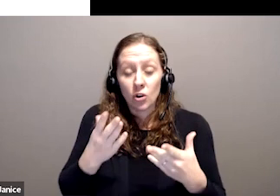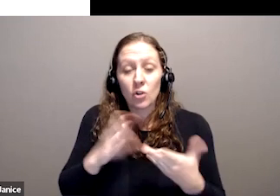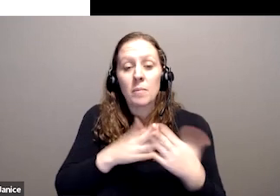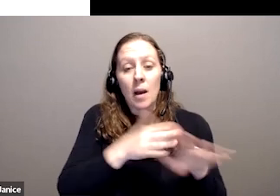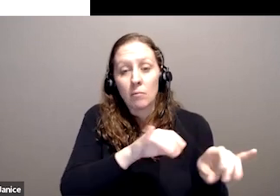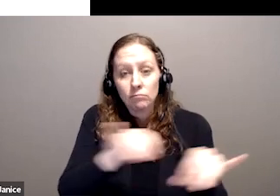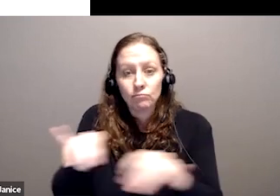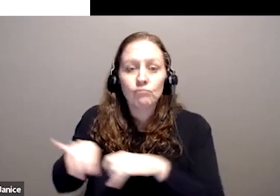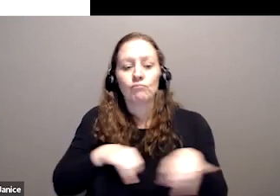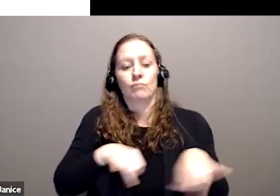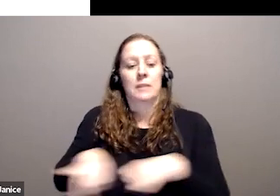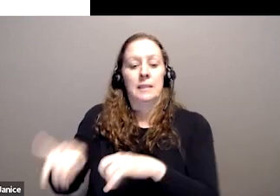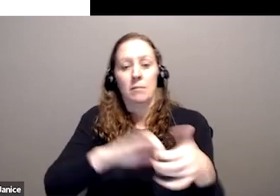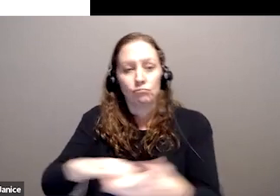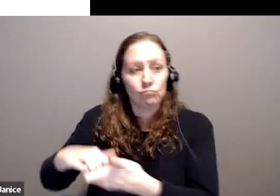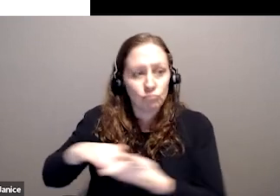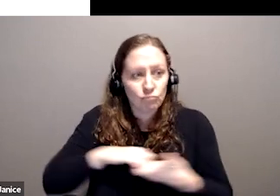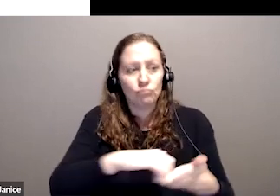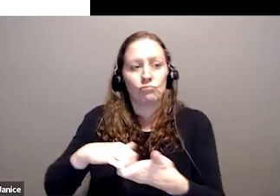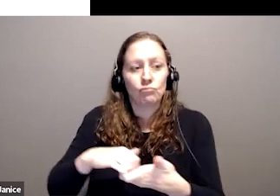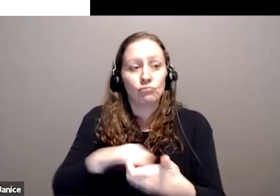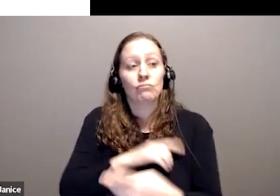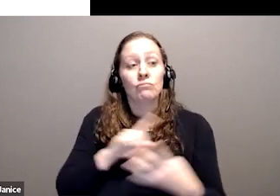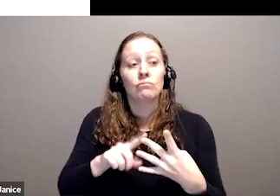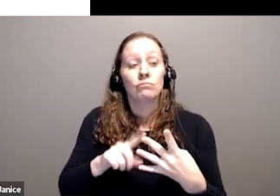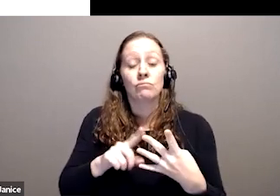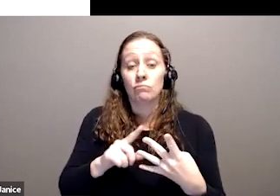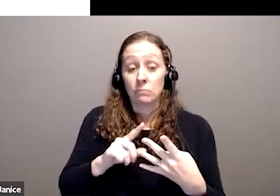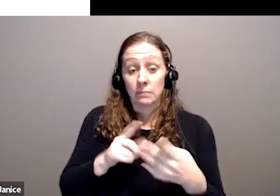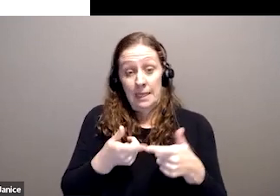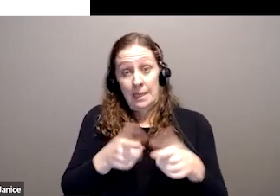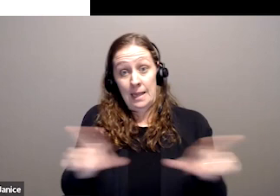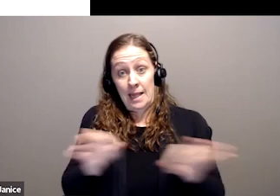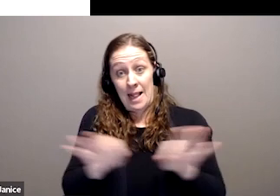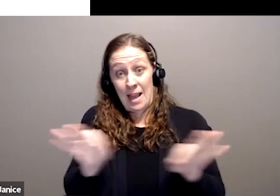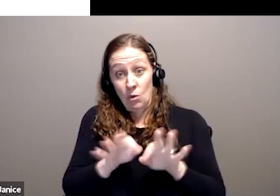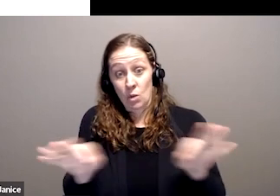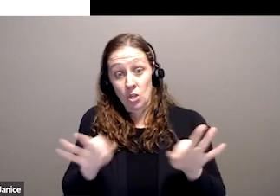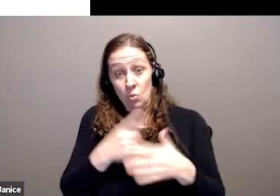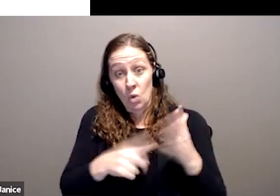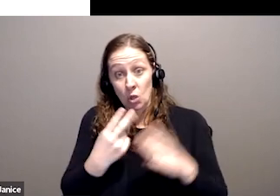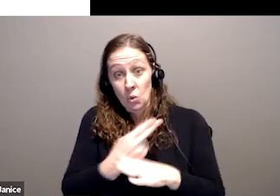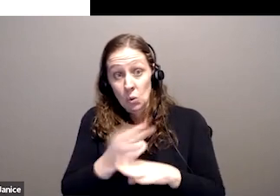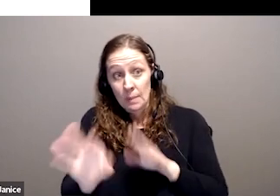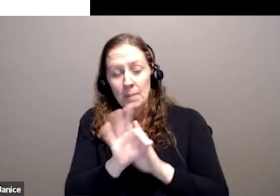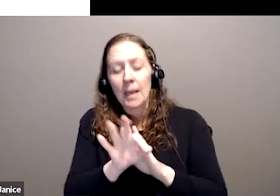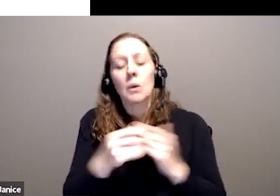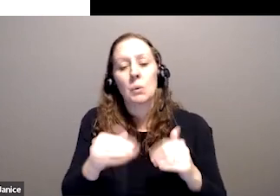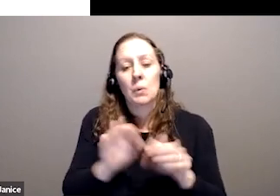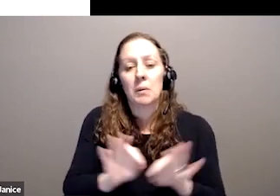NDIS. Our selection of language was very important. It framed,